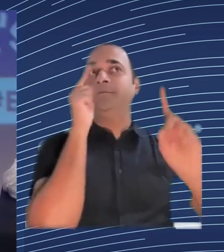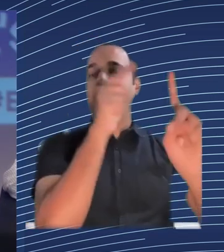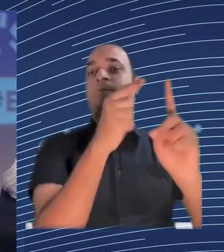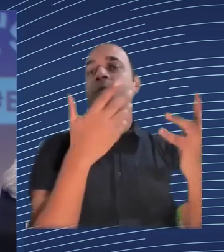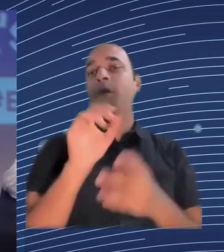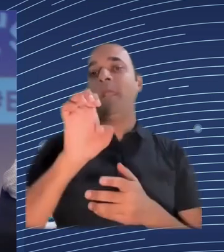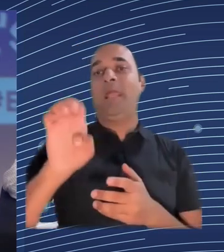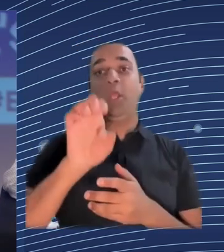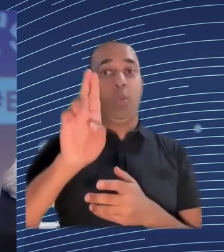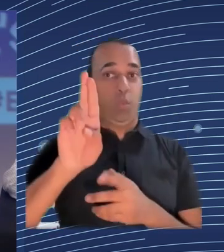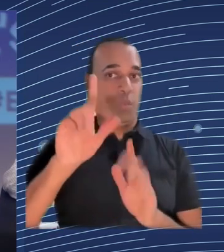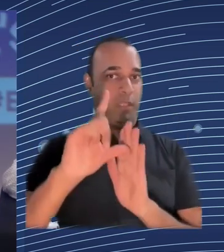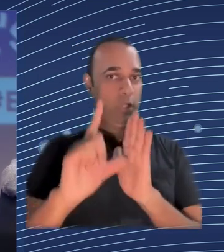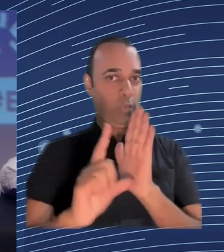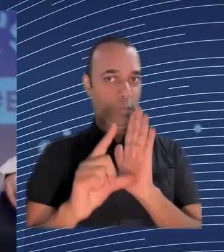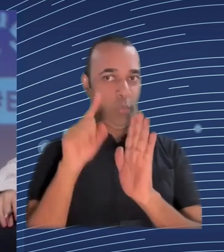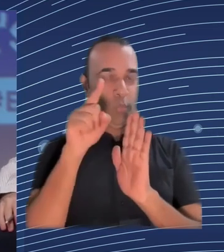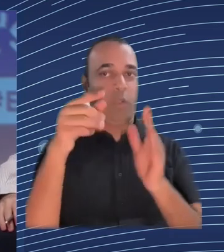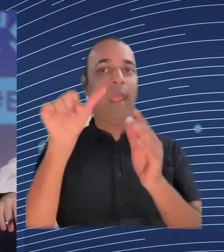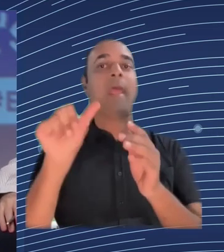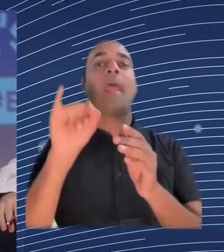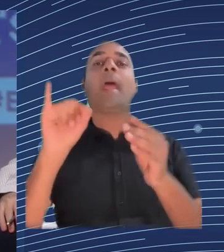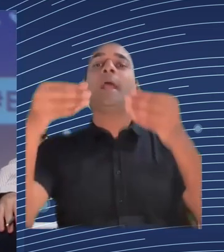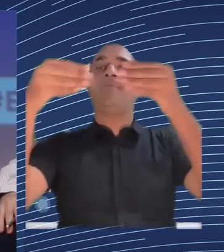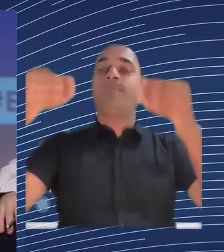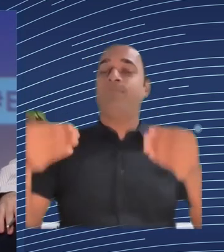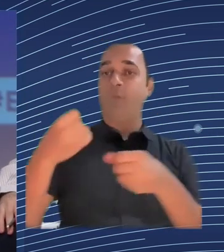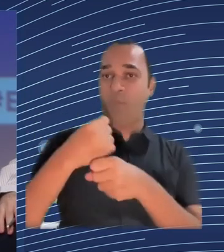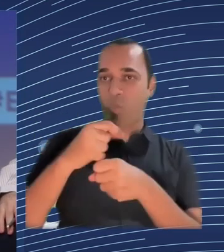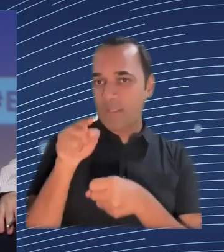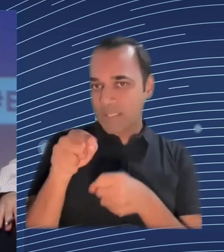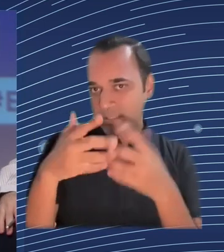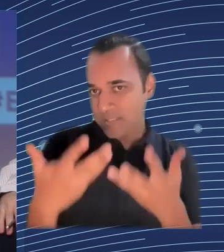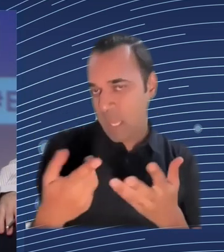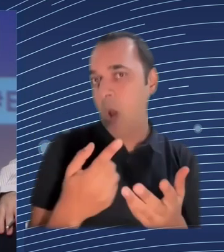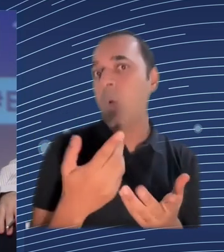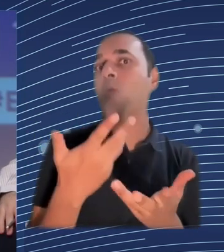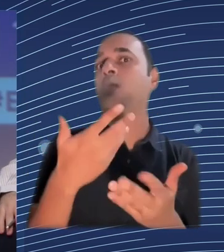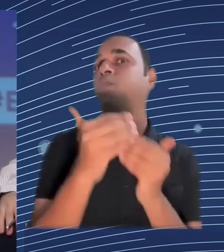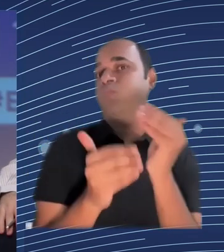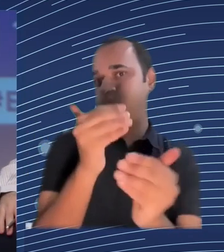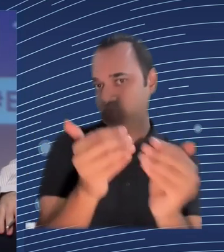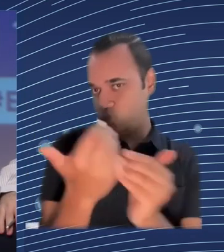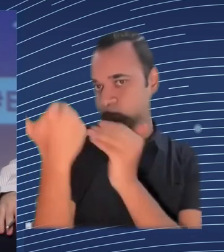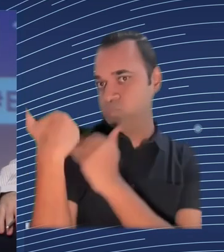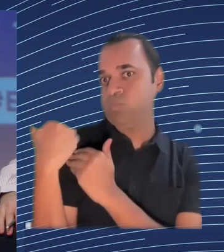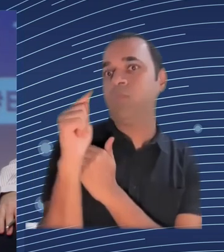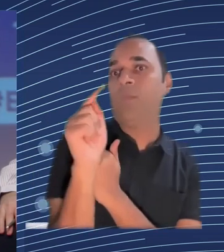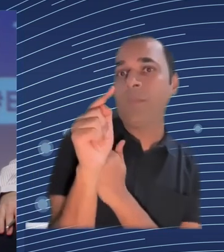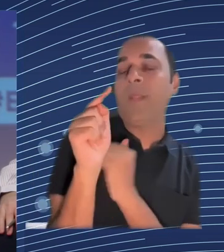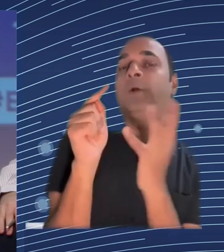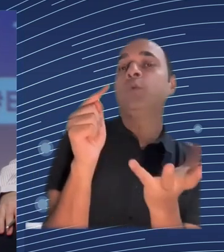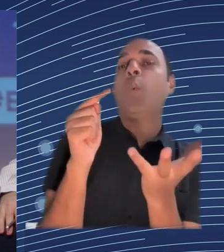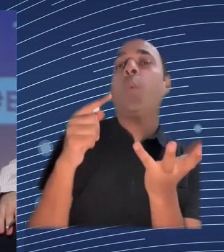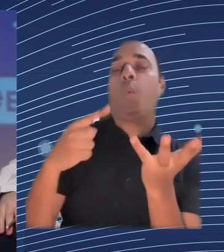the key points also call for the limits of surveillance and monitoring to